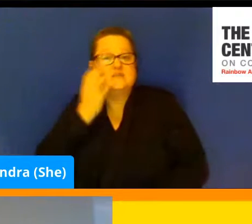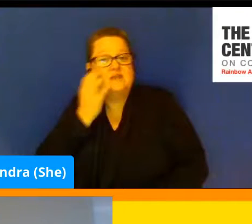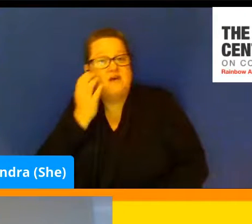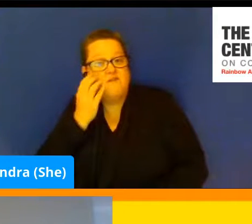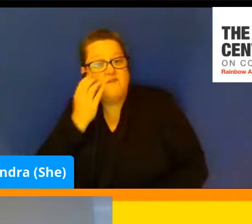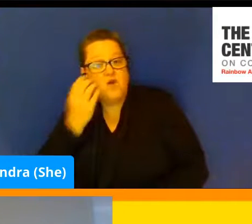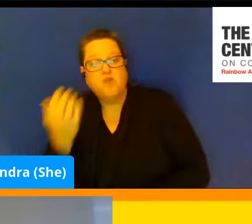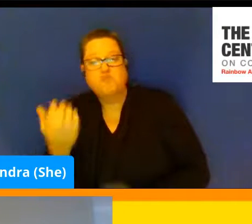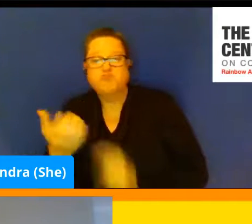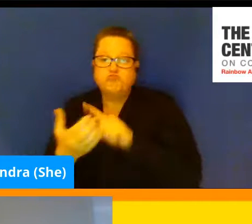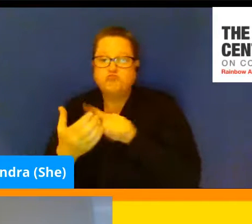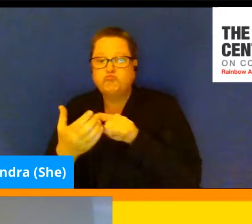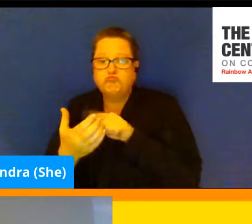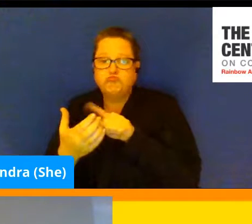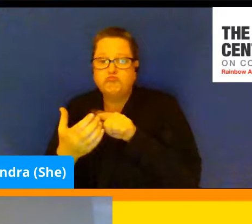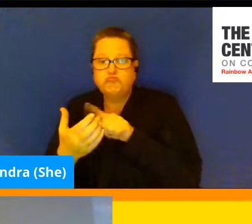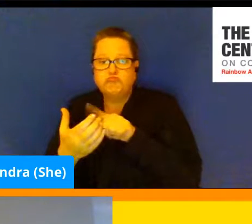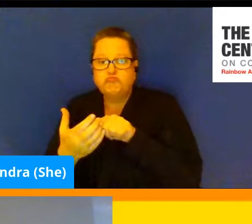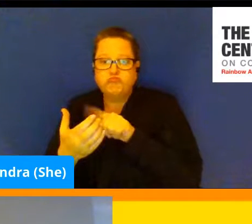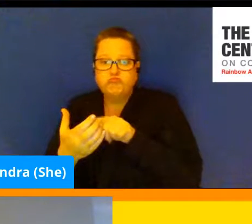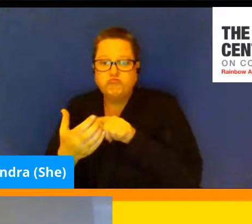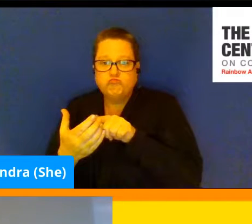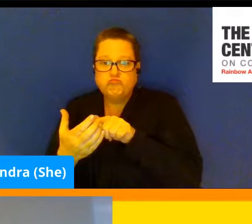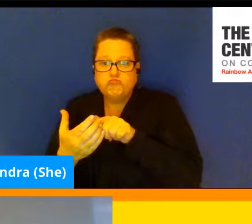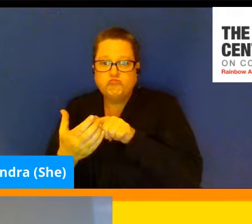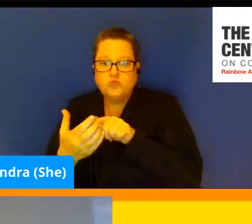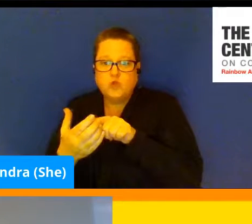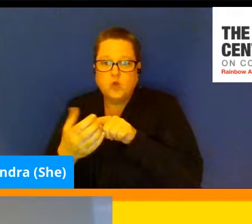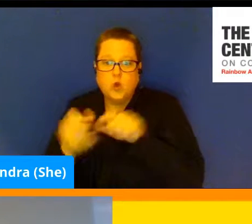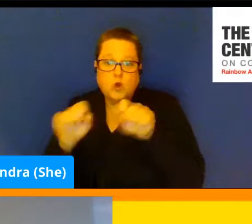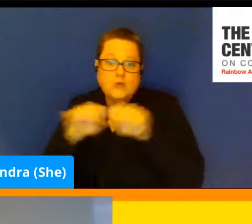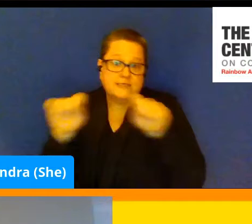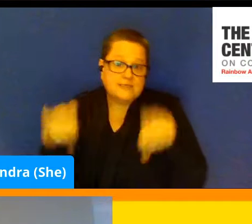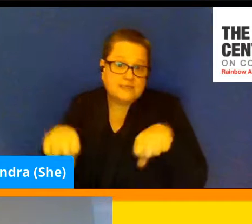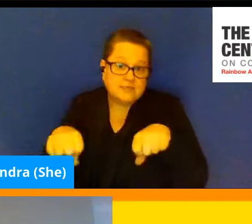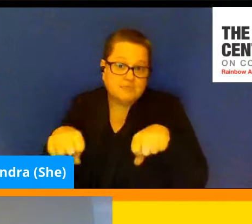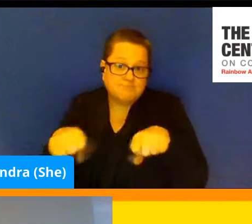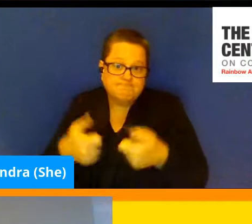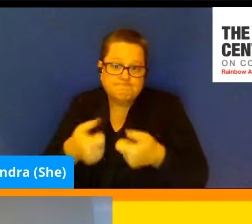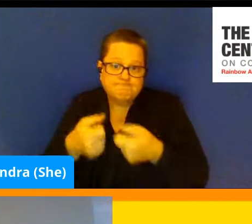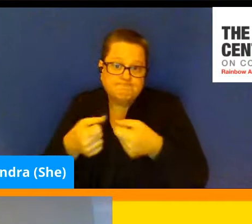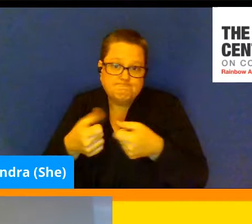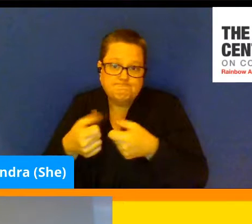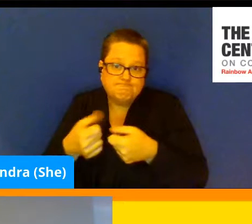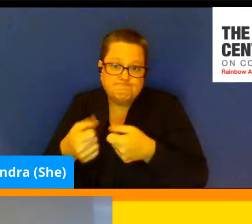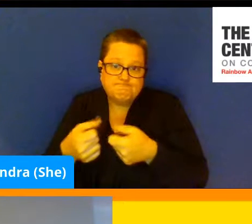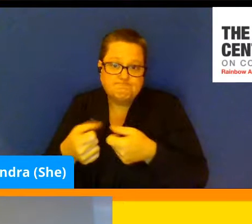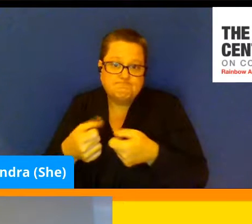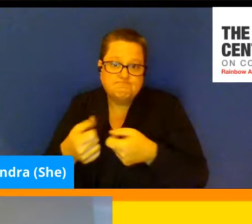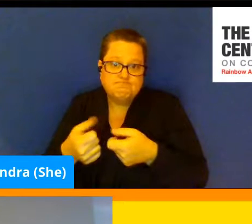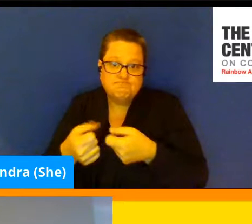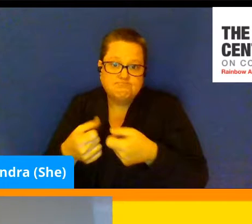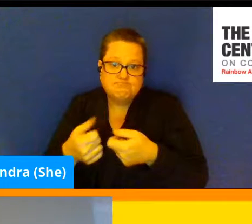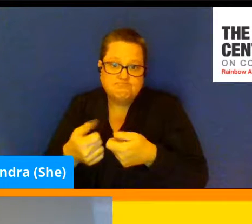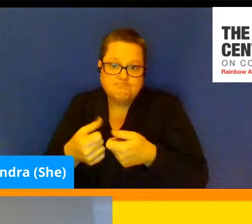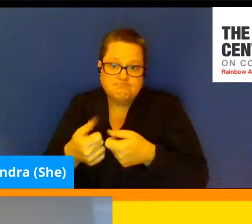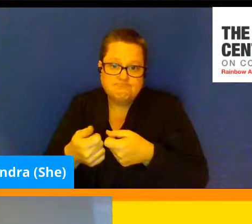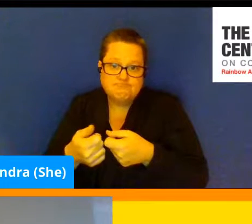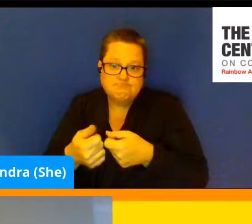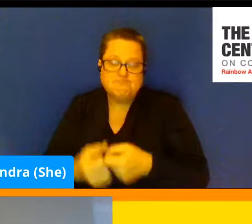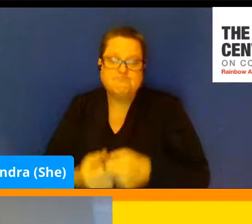some people have some game systems at their house or at a friend's house that they'd like to go to.